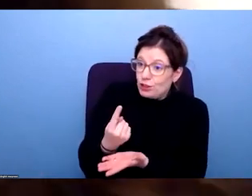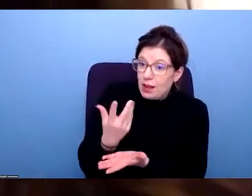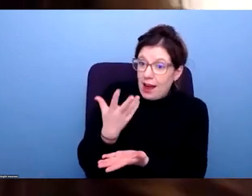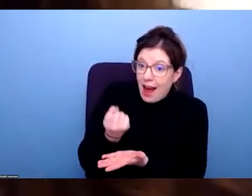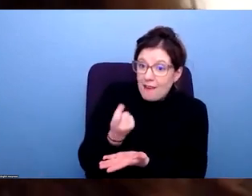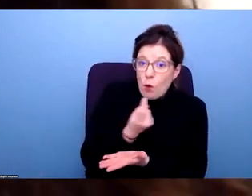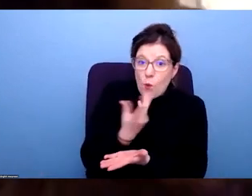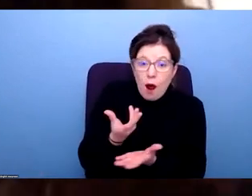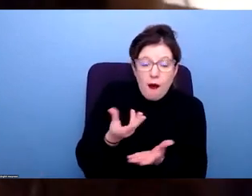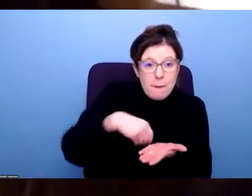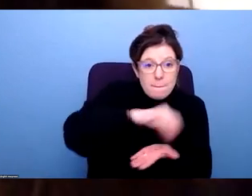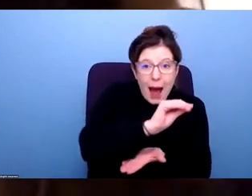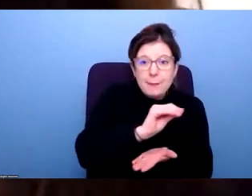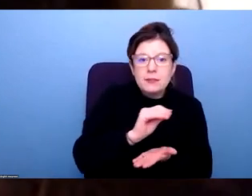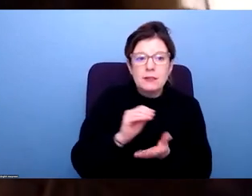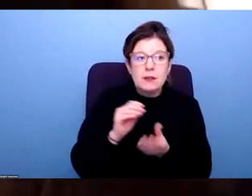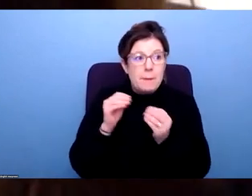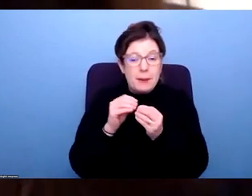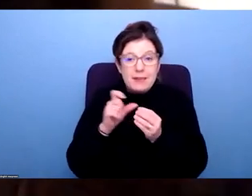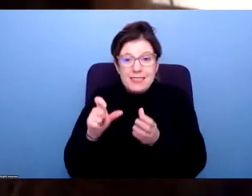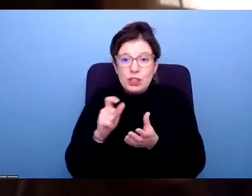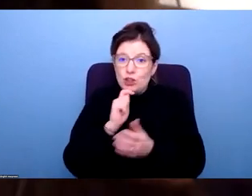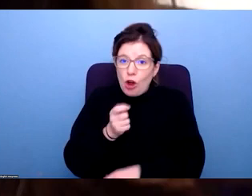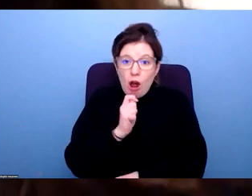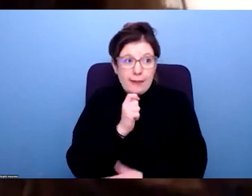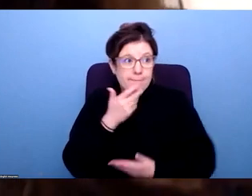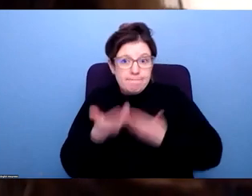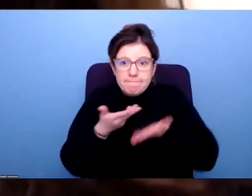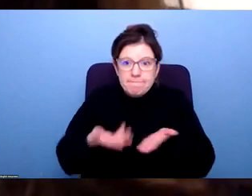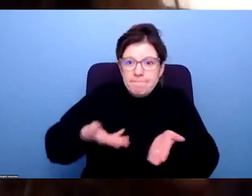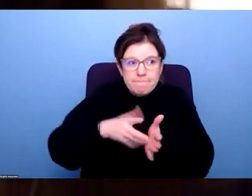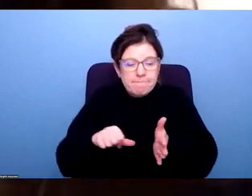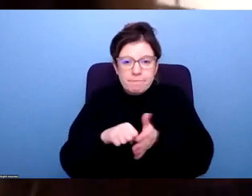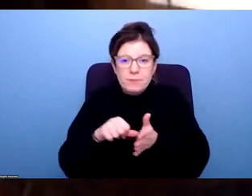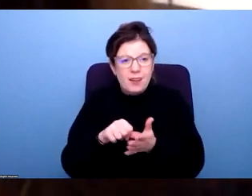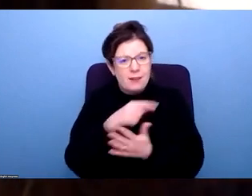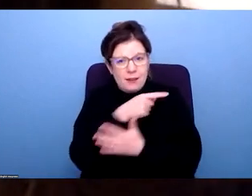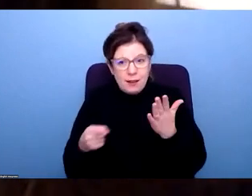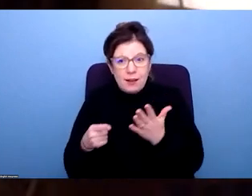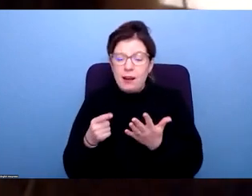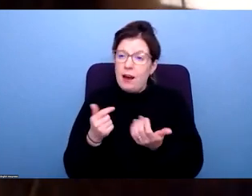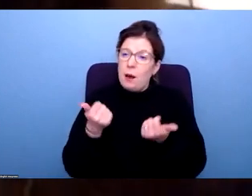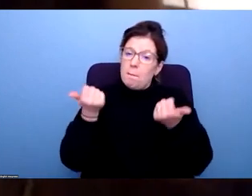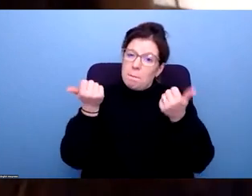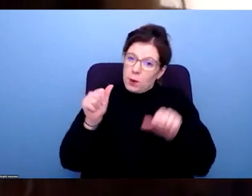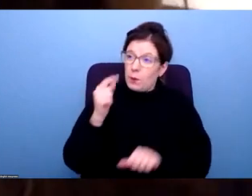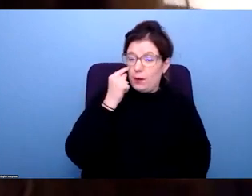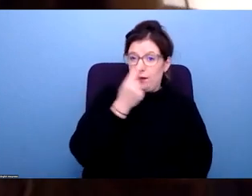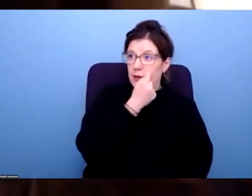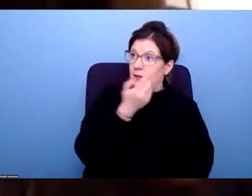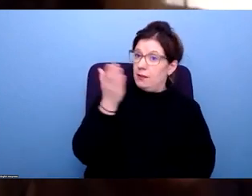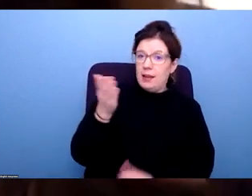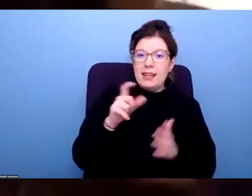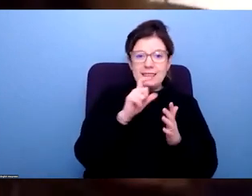payments or there have been BBC journalists speaking about these issues, I feel has been a breakthrough in being able to highlight the issues that disabled